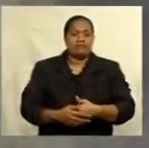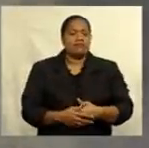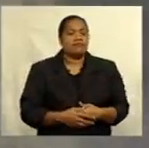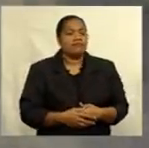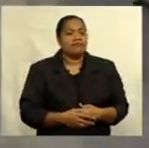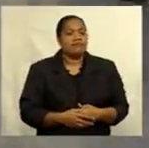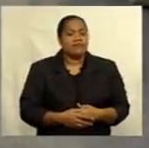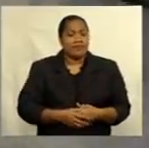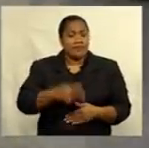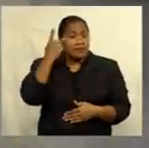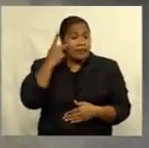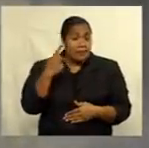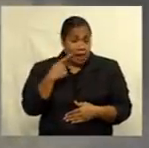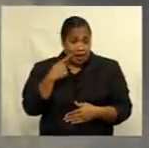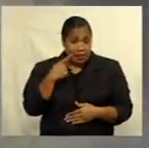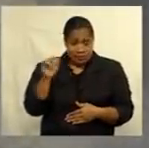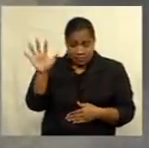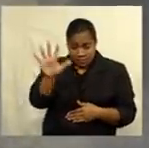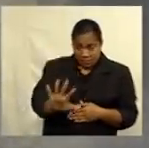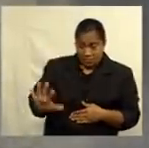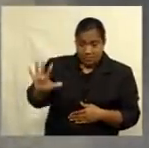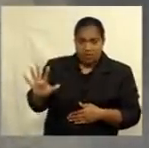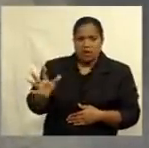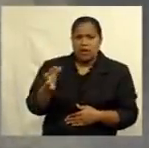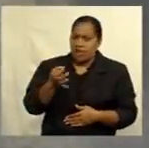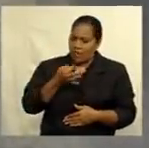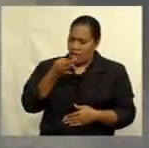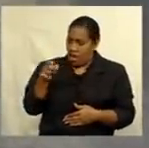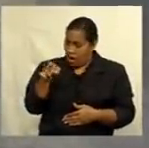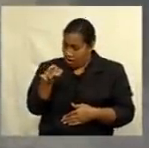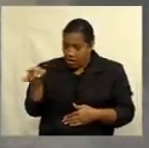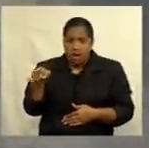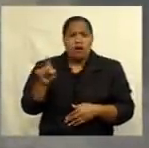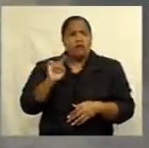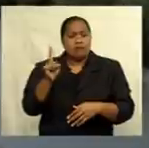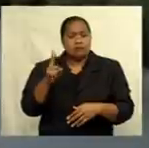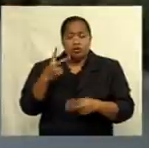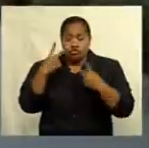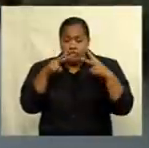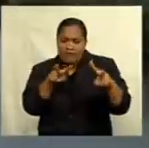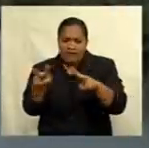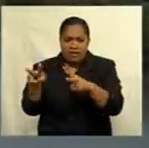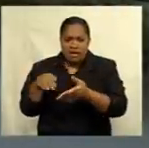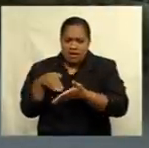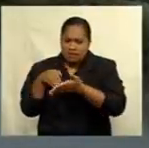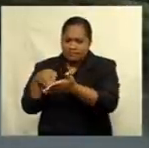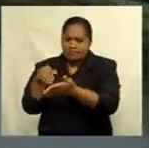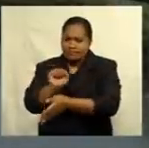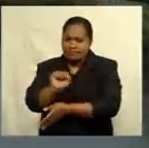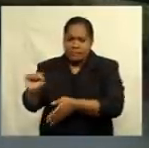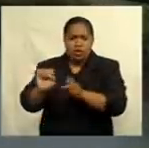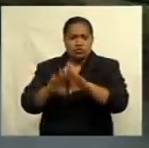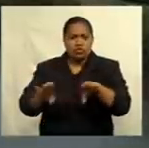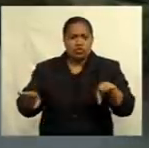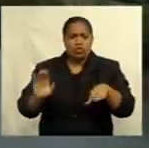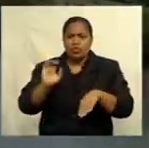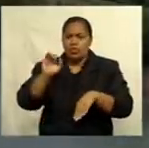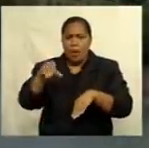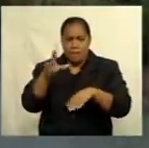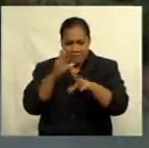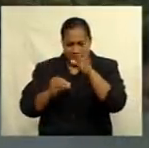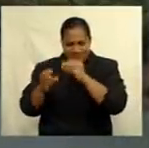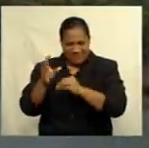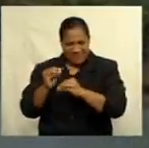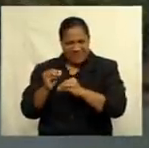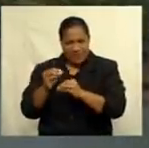Parents in the province have also been asked to supervise and assist their children with a home learning package. Chosa